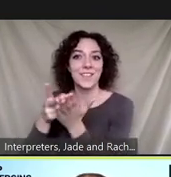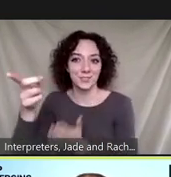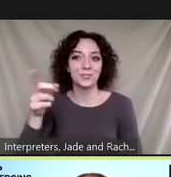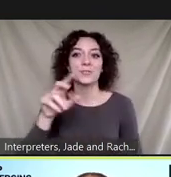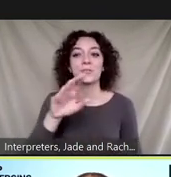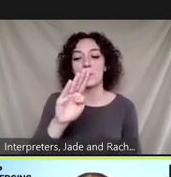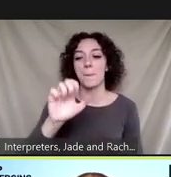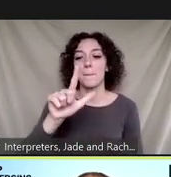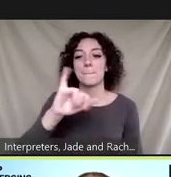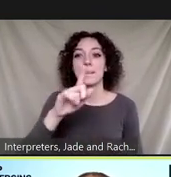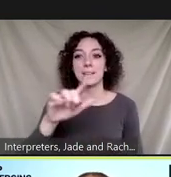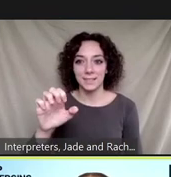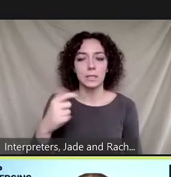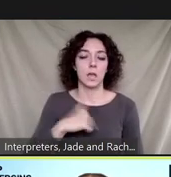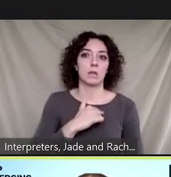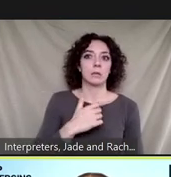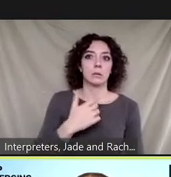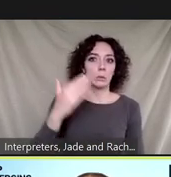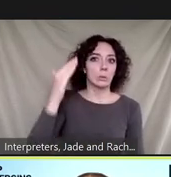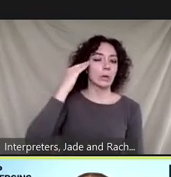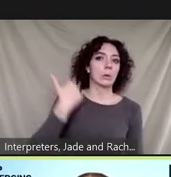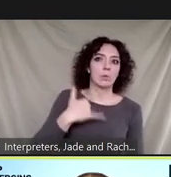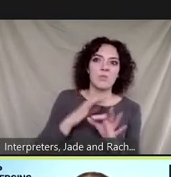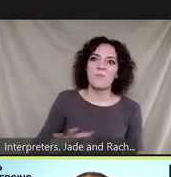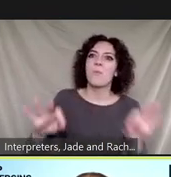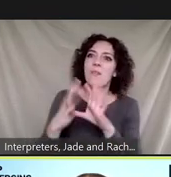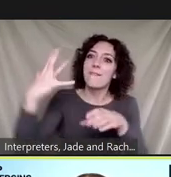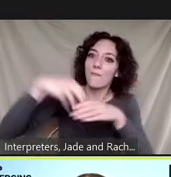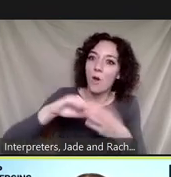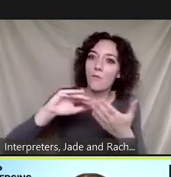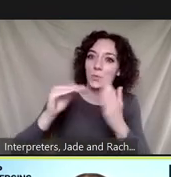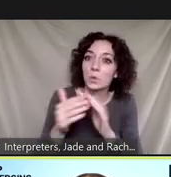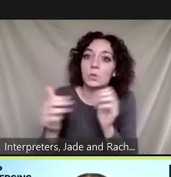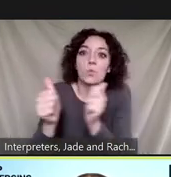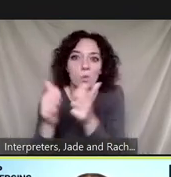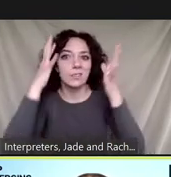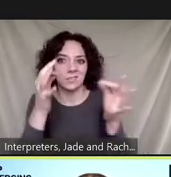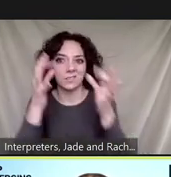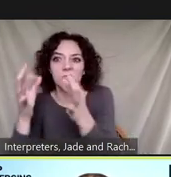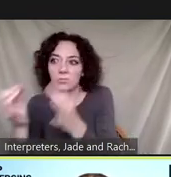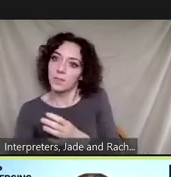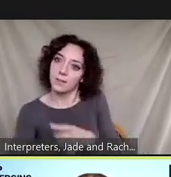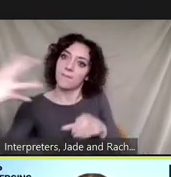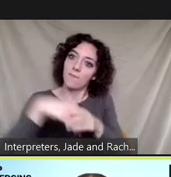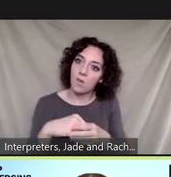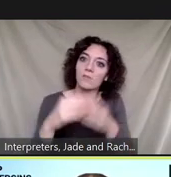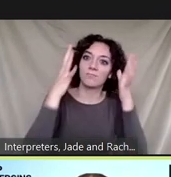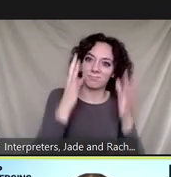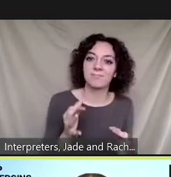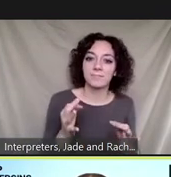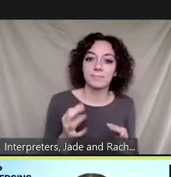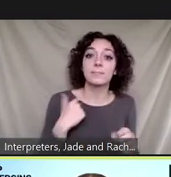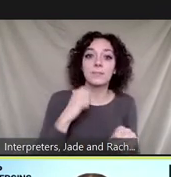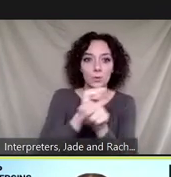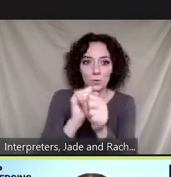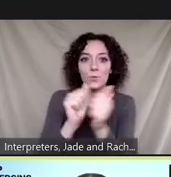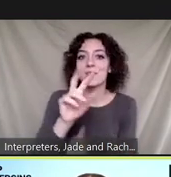of how important it is to involve communities in the decision-making process i've been working with city river village in belize since